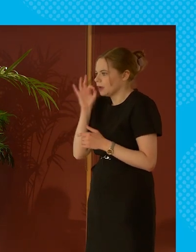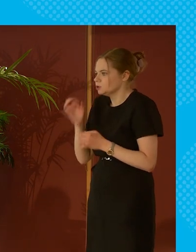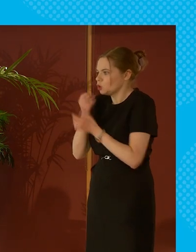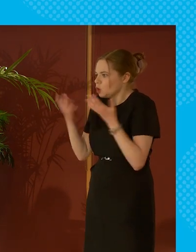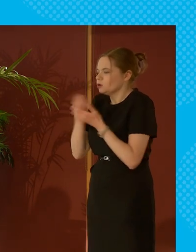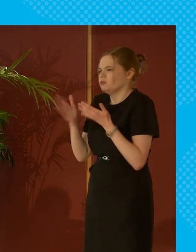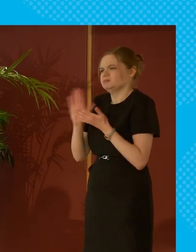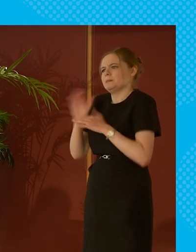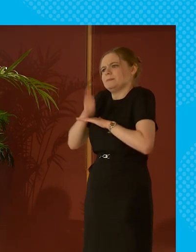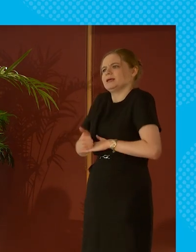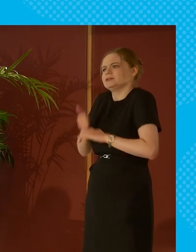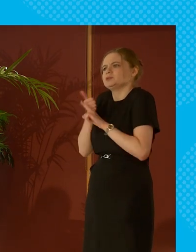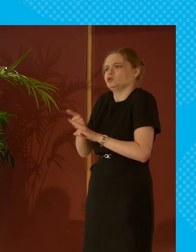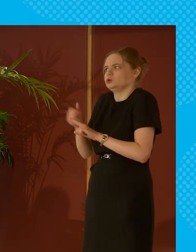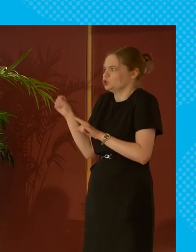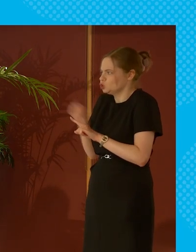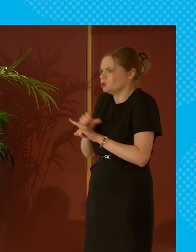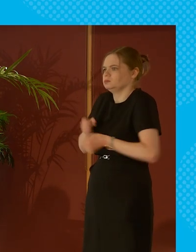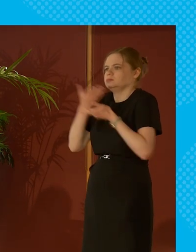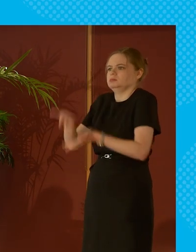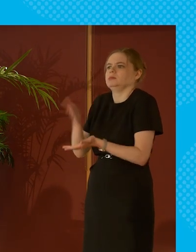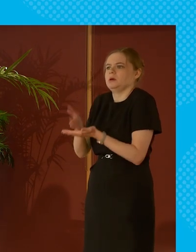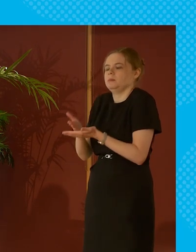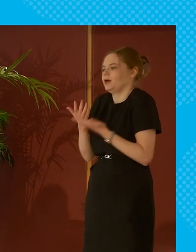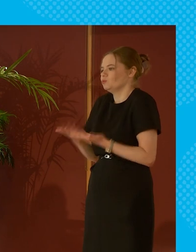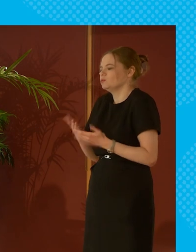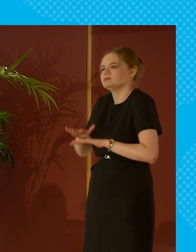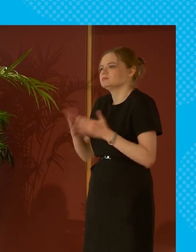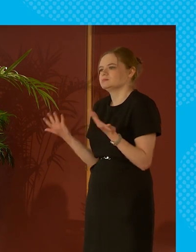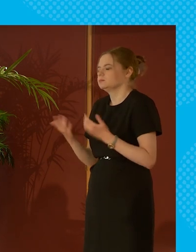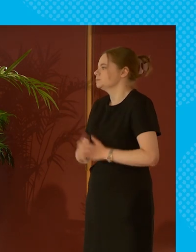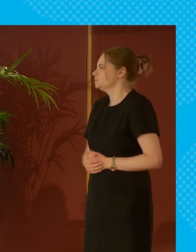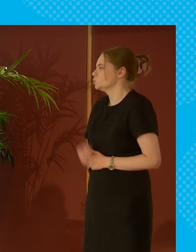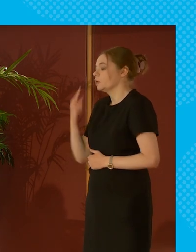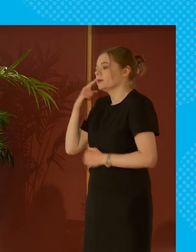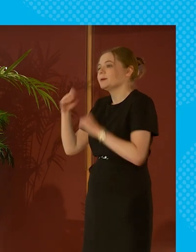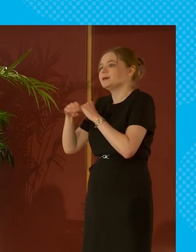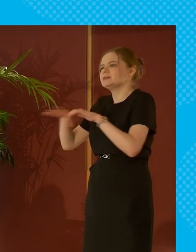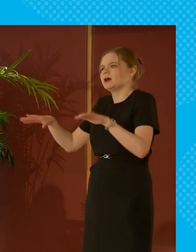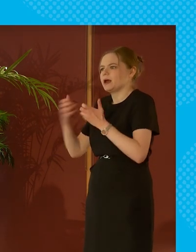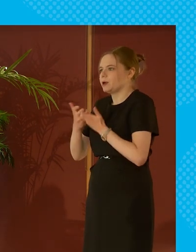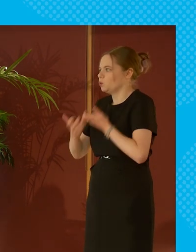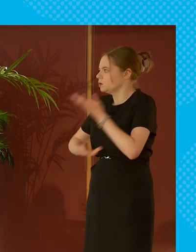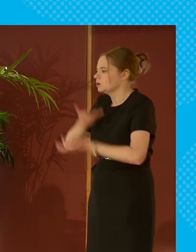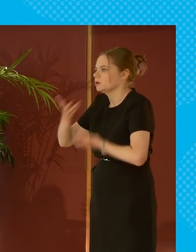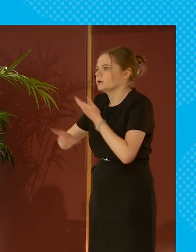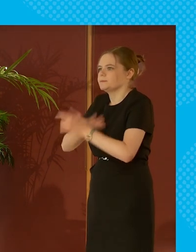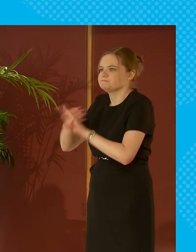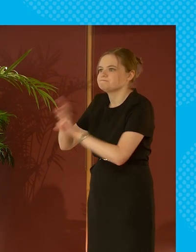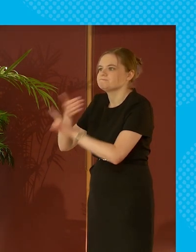they should get that support and it's not there so i do think the the the media narrative and stuff it